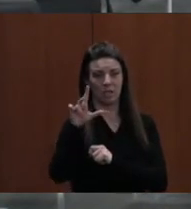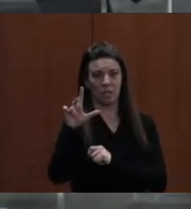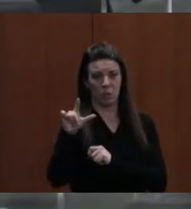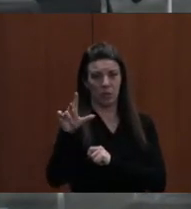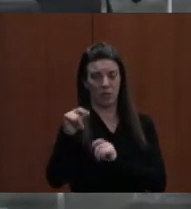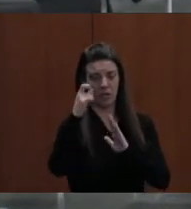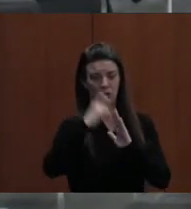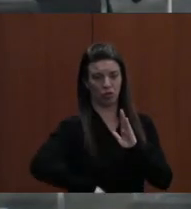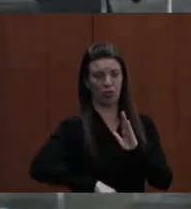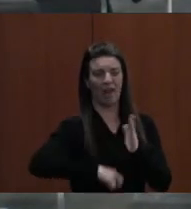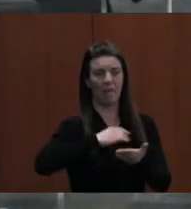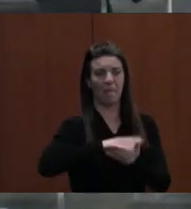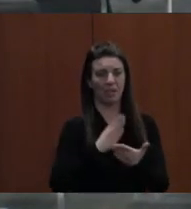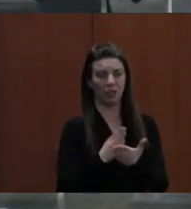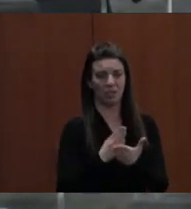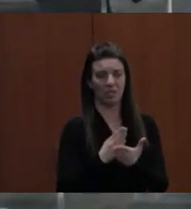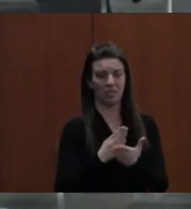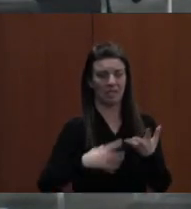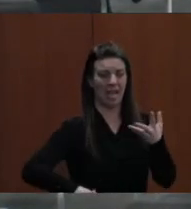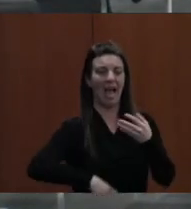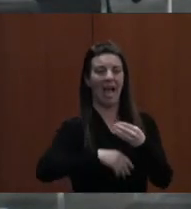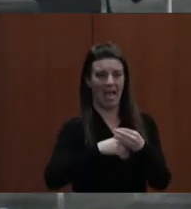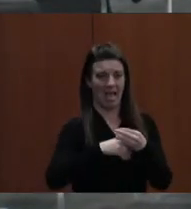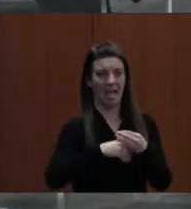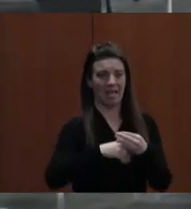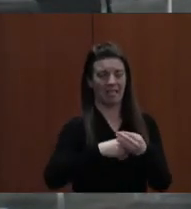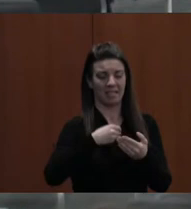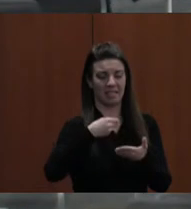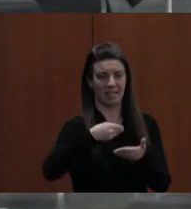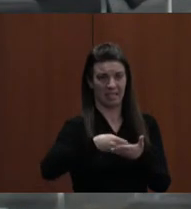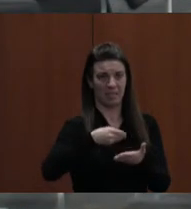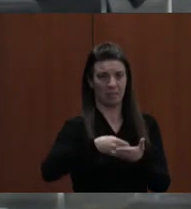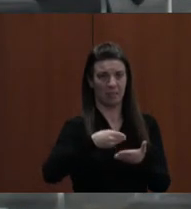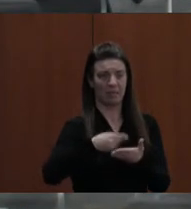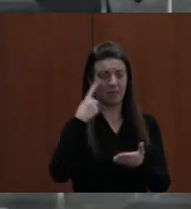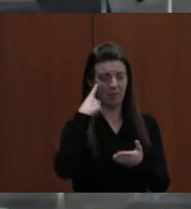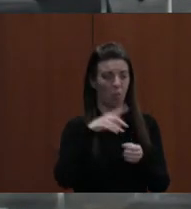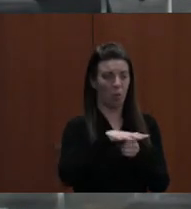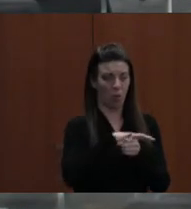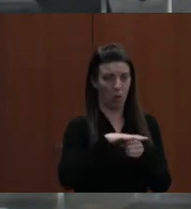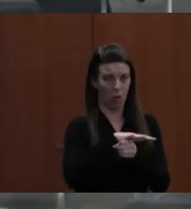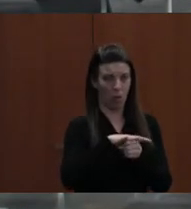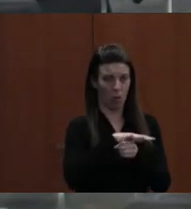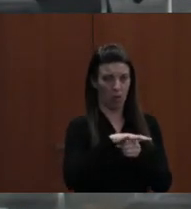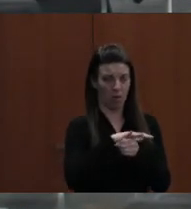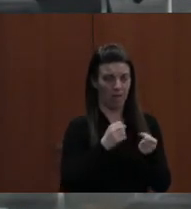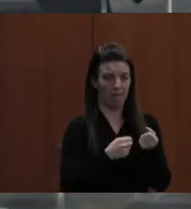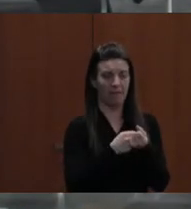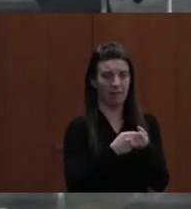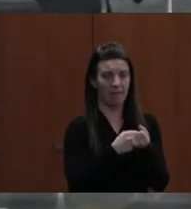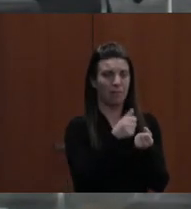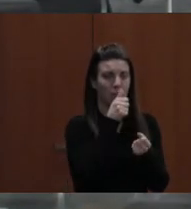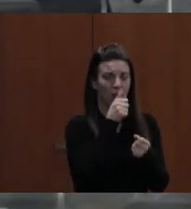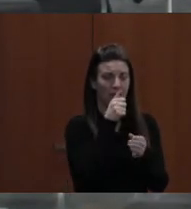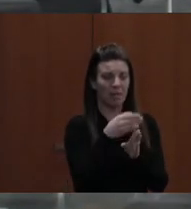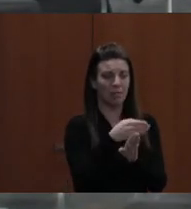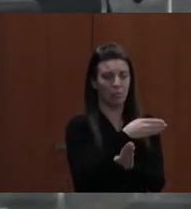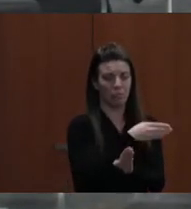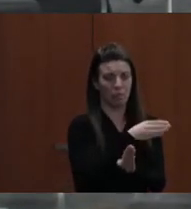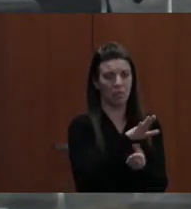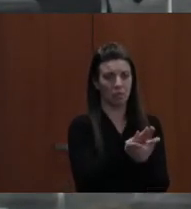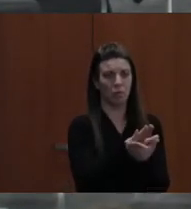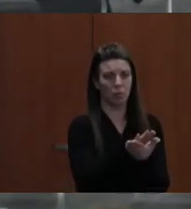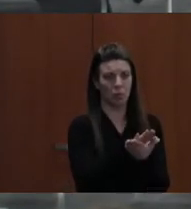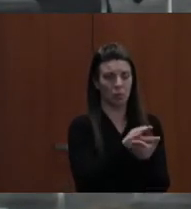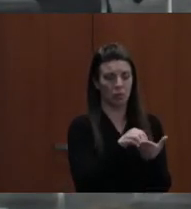to add a pass-through expense for locally funded private preschools and redeploy